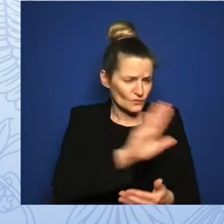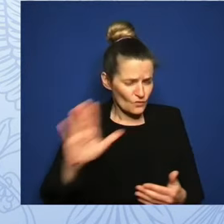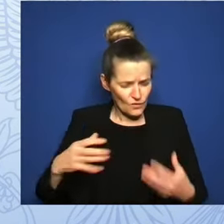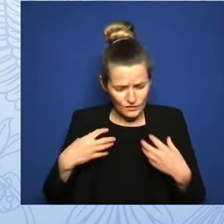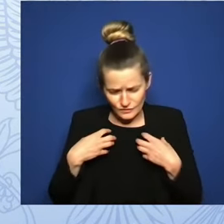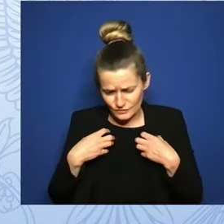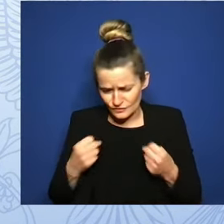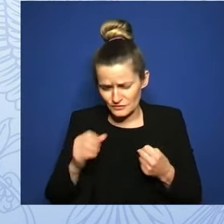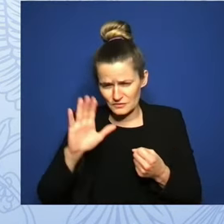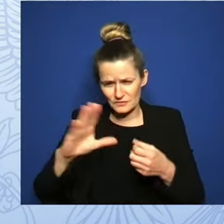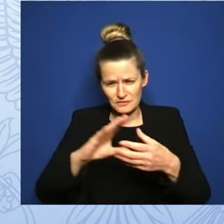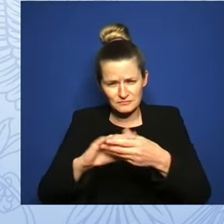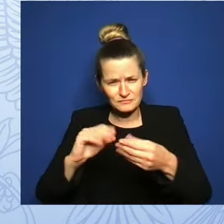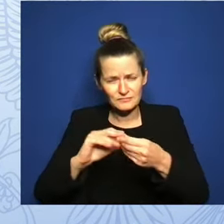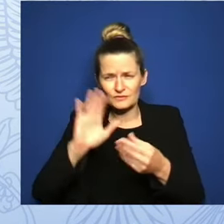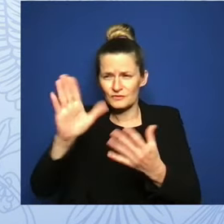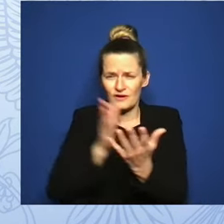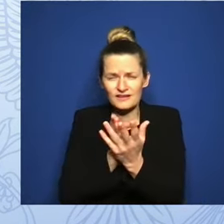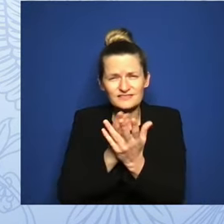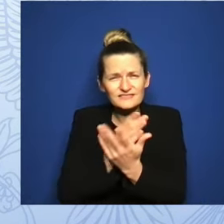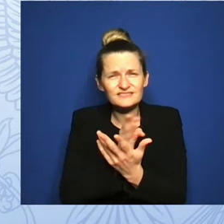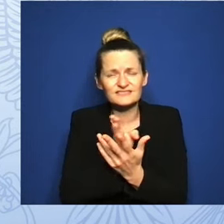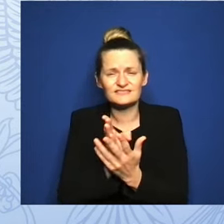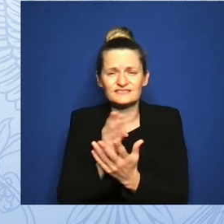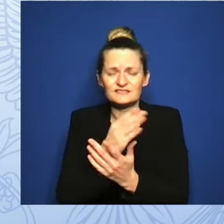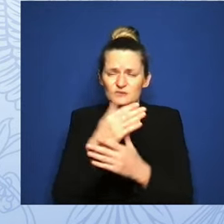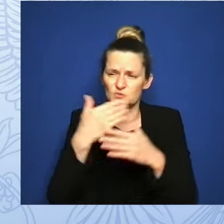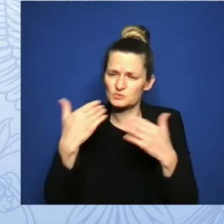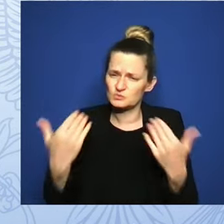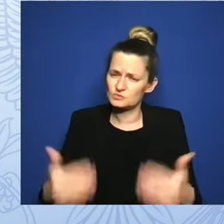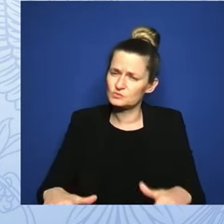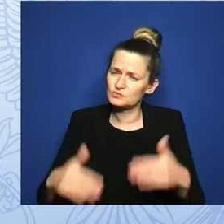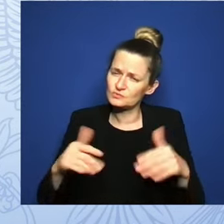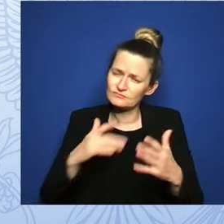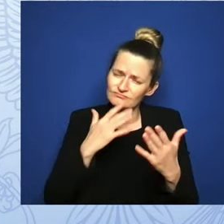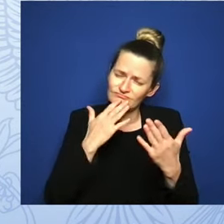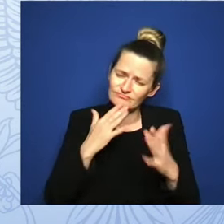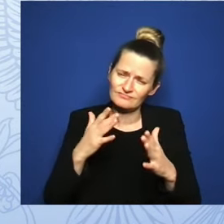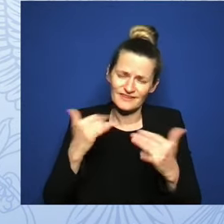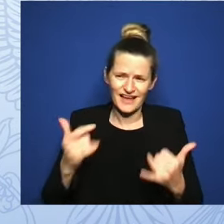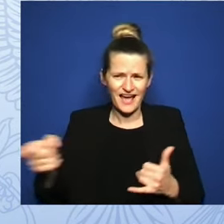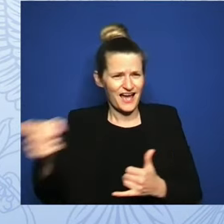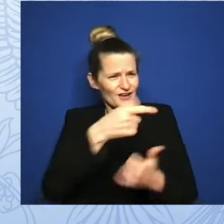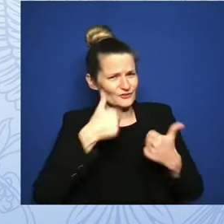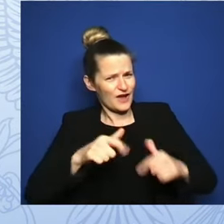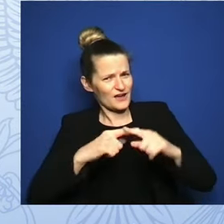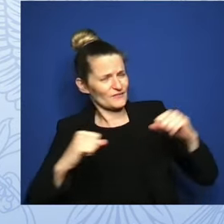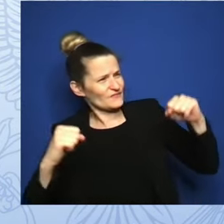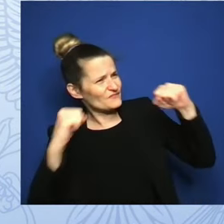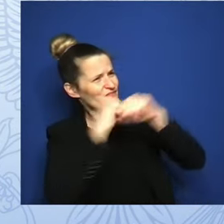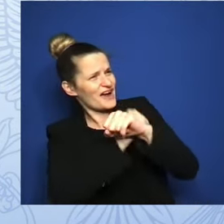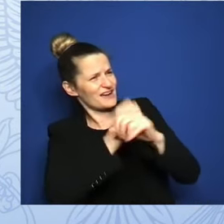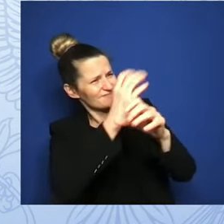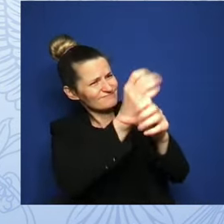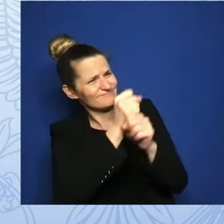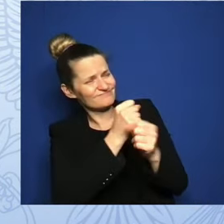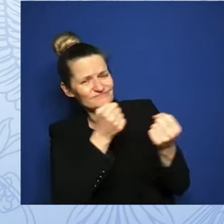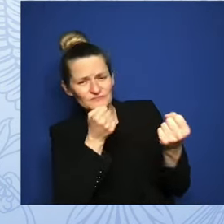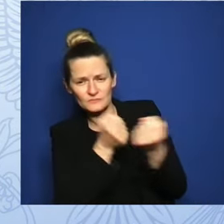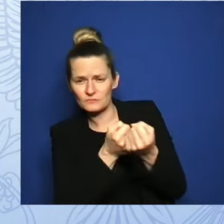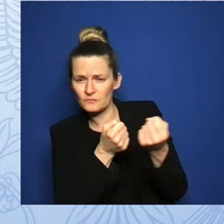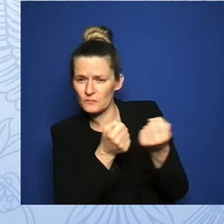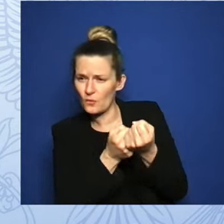speaking out about the impact that the DOF decision and what's followed has had on your health, your lives, your families.